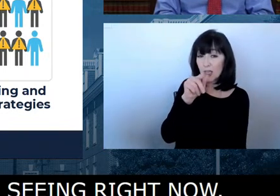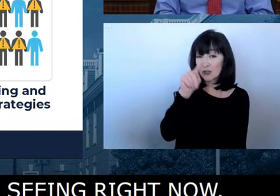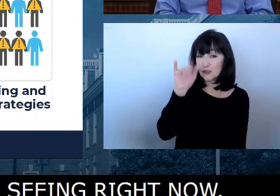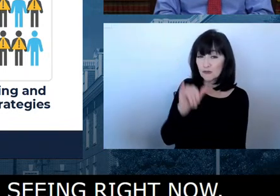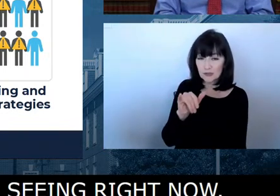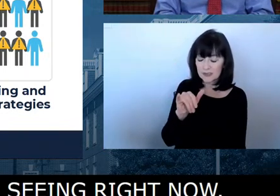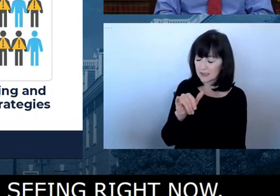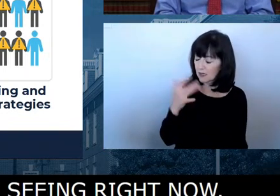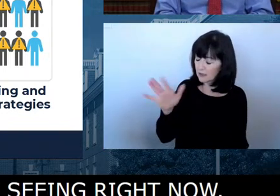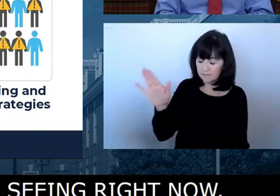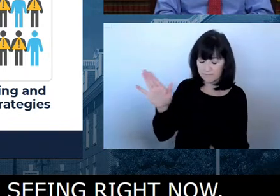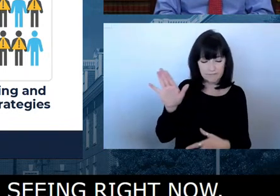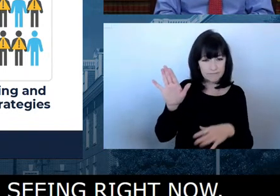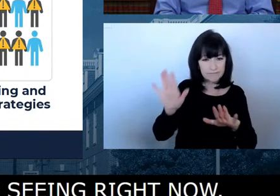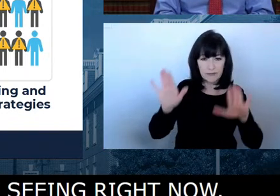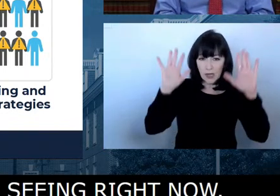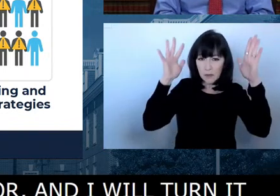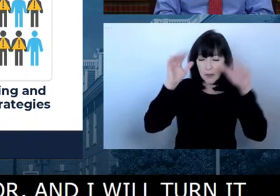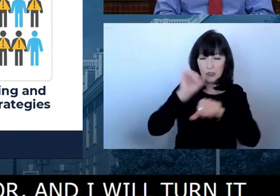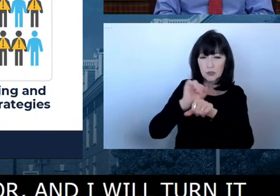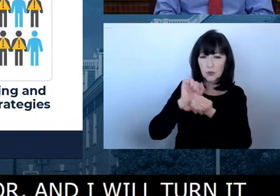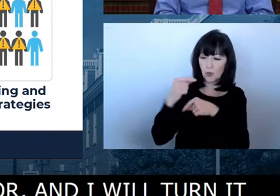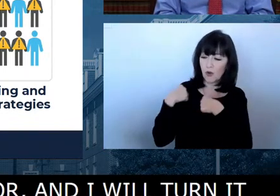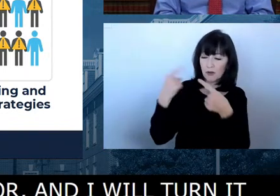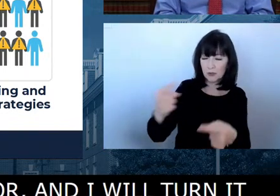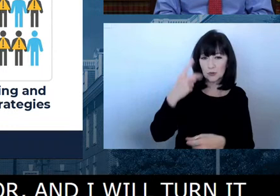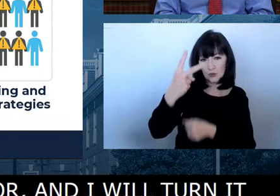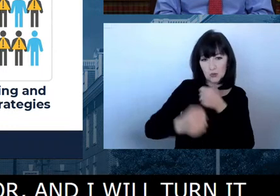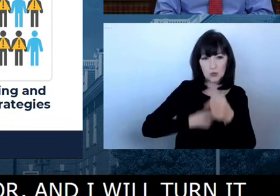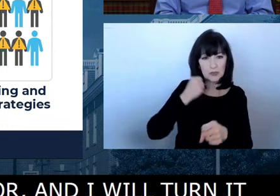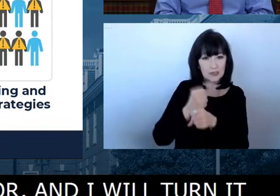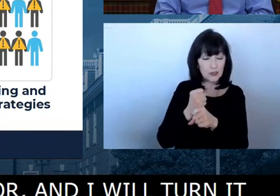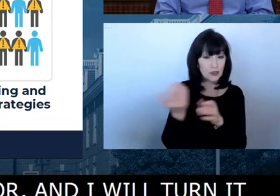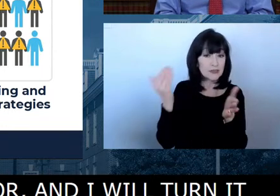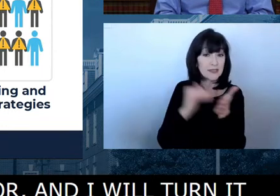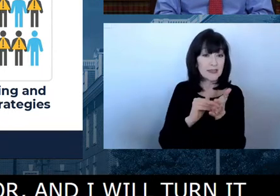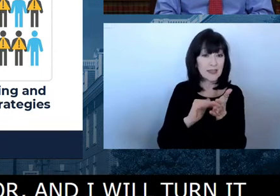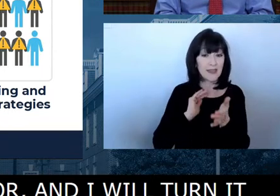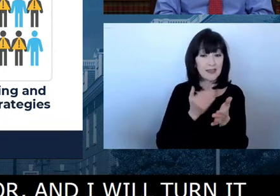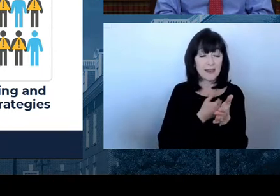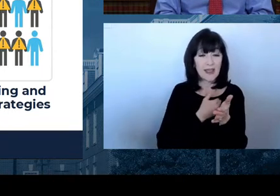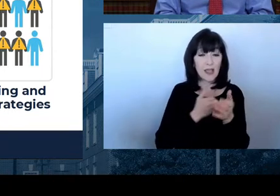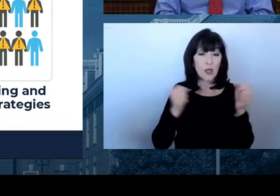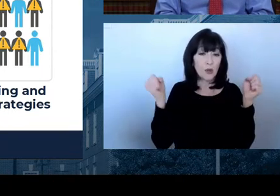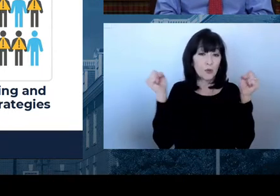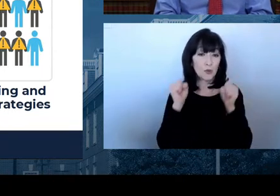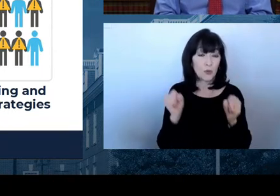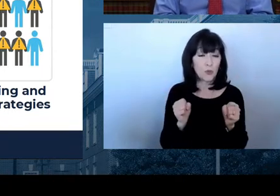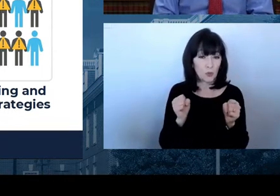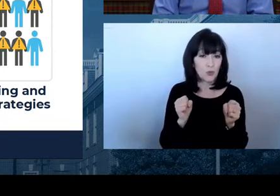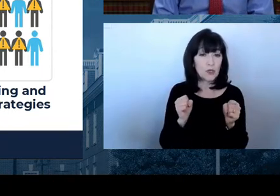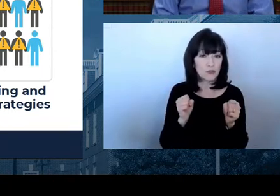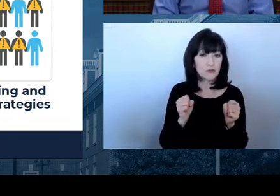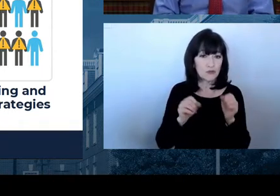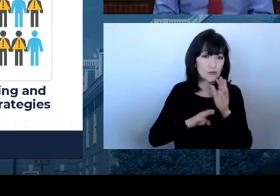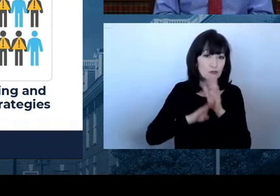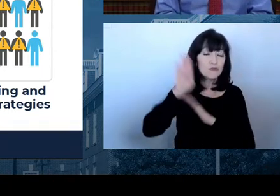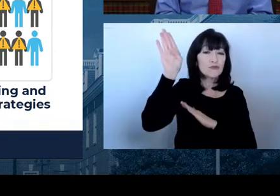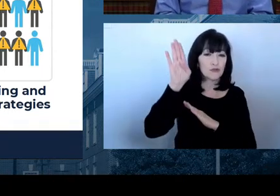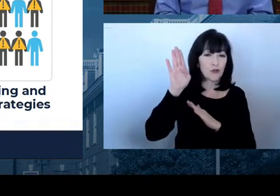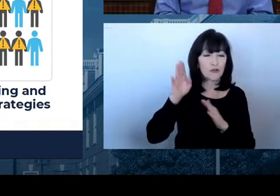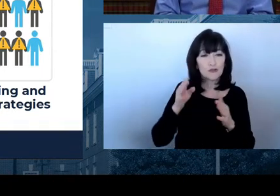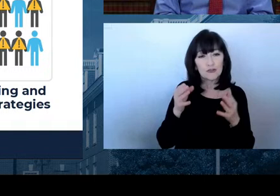uh, two years, particularly again, once again, uh, in this winter surge as we had last year and lots of stress among